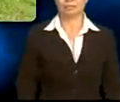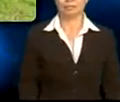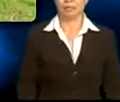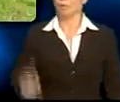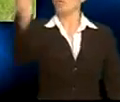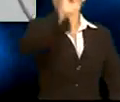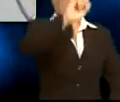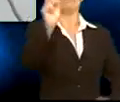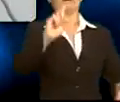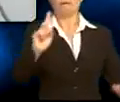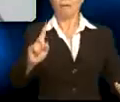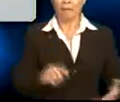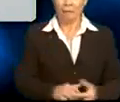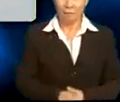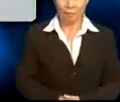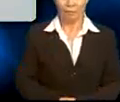Where?